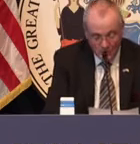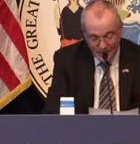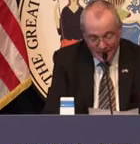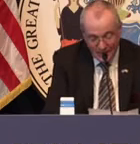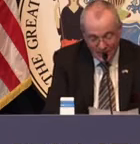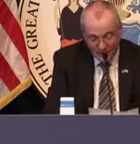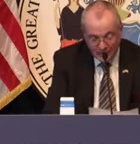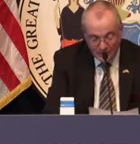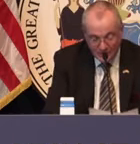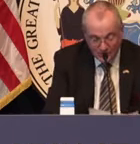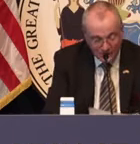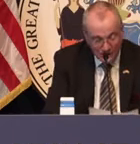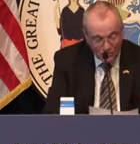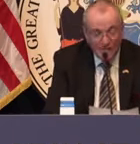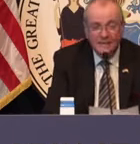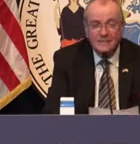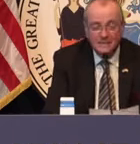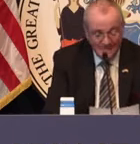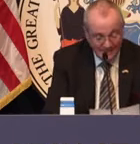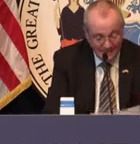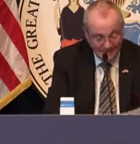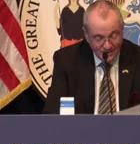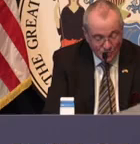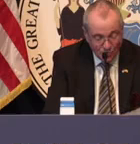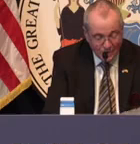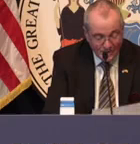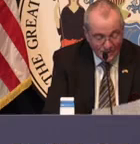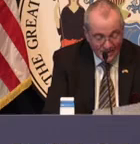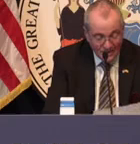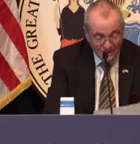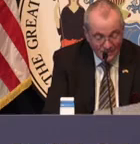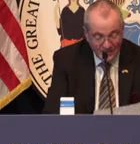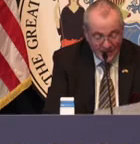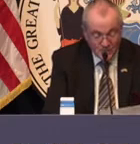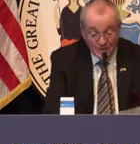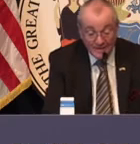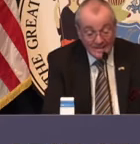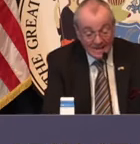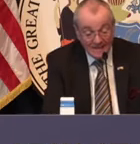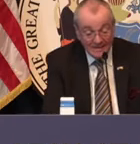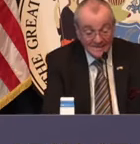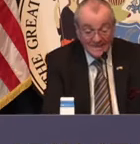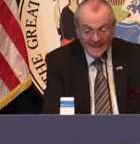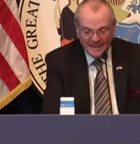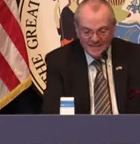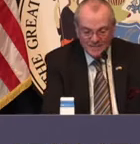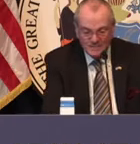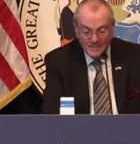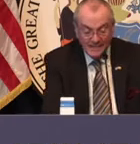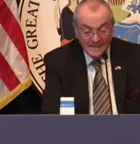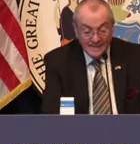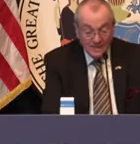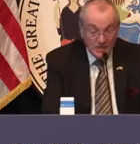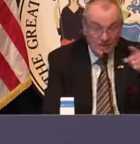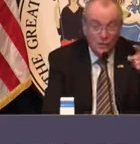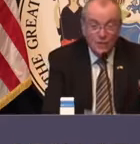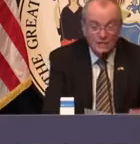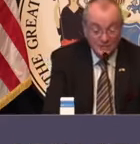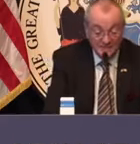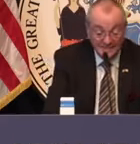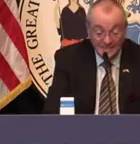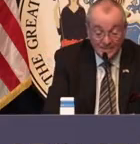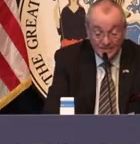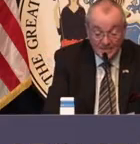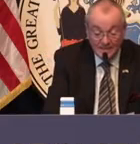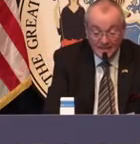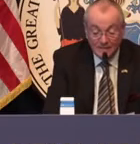along a common thread to put their creativity to work and together. And that's what I'd like to highlight today. Let's head to